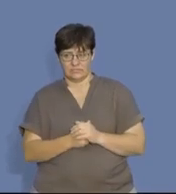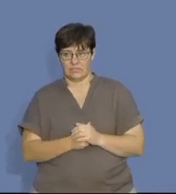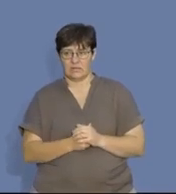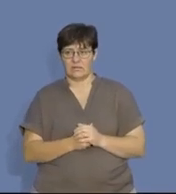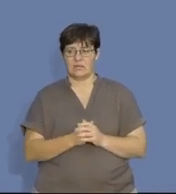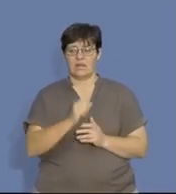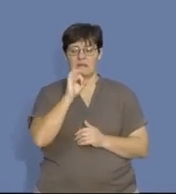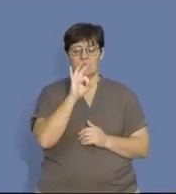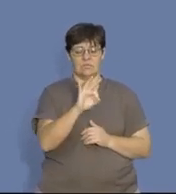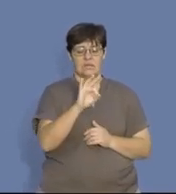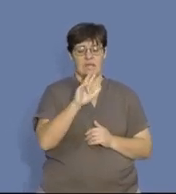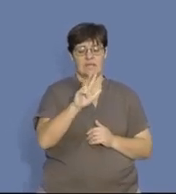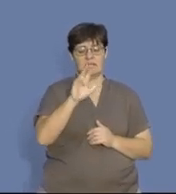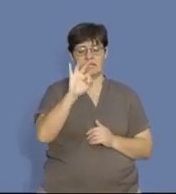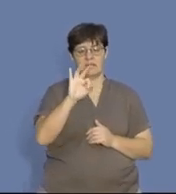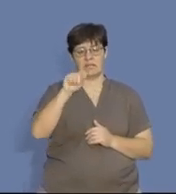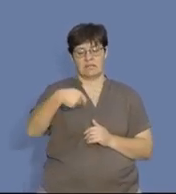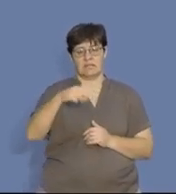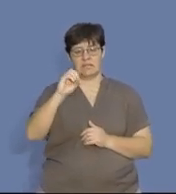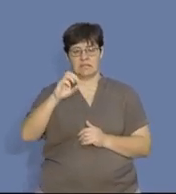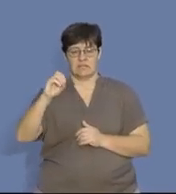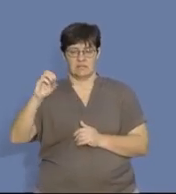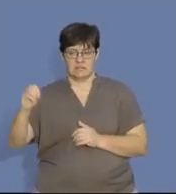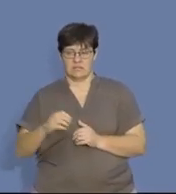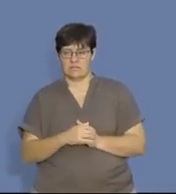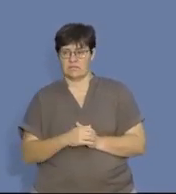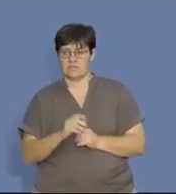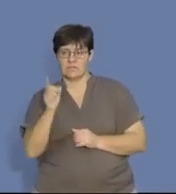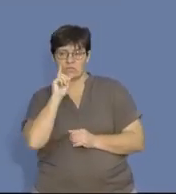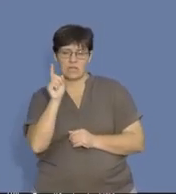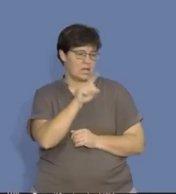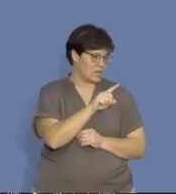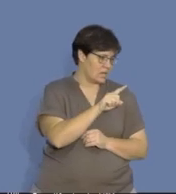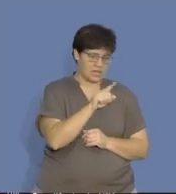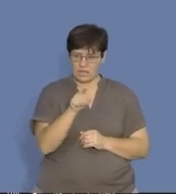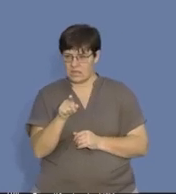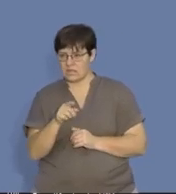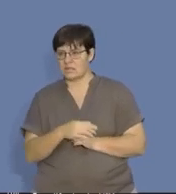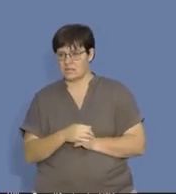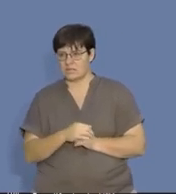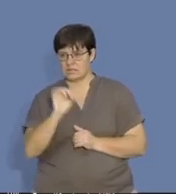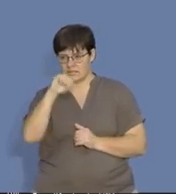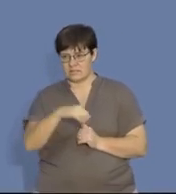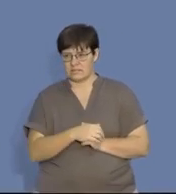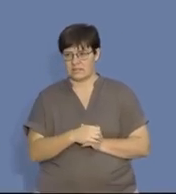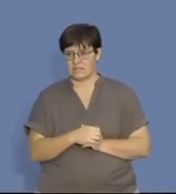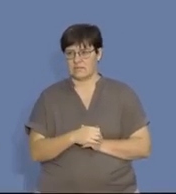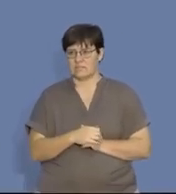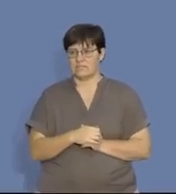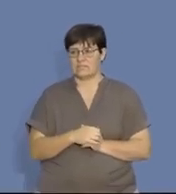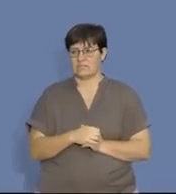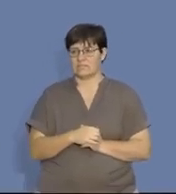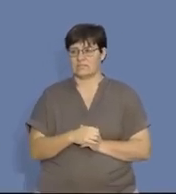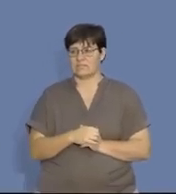383,000. Just want to quickly double check that. 383,000. Correct.